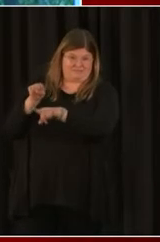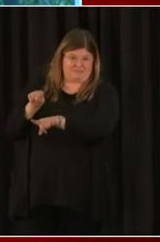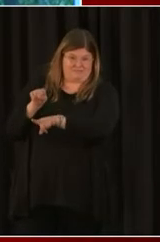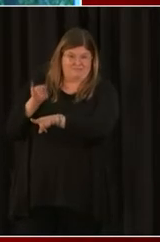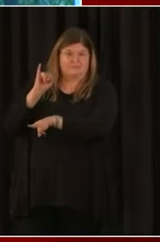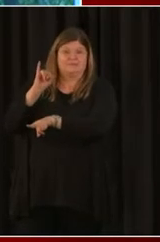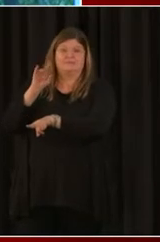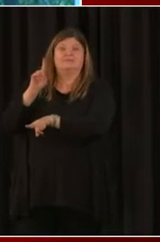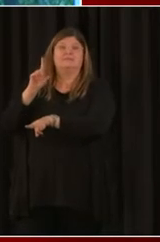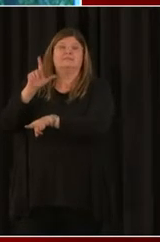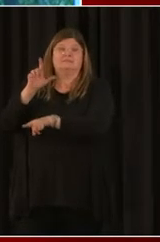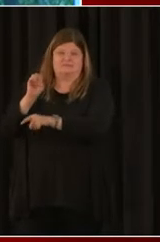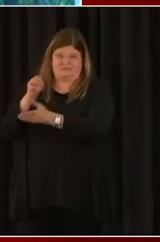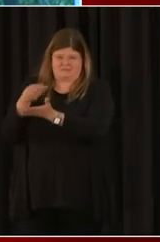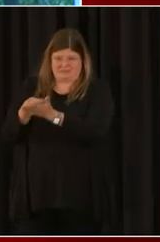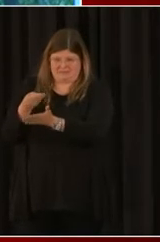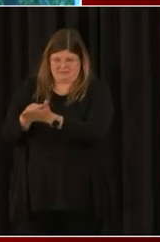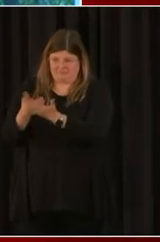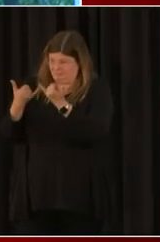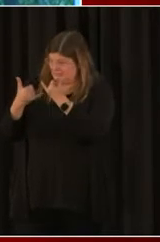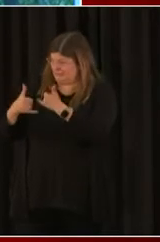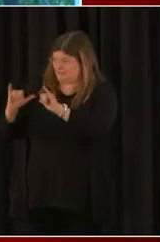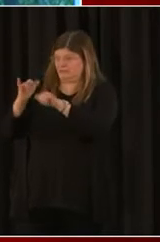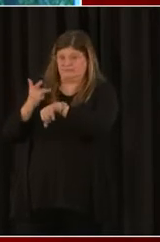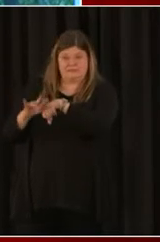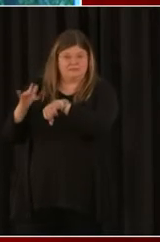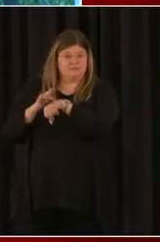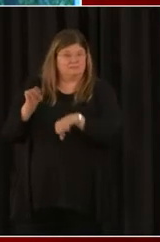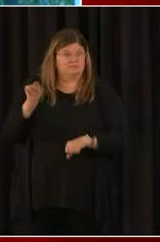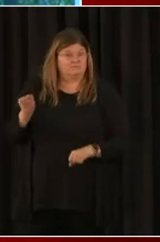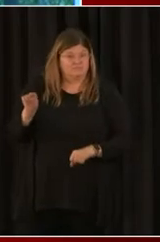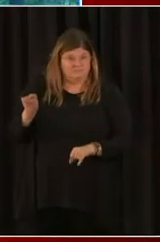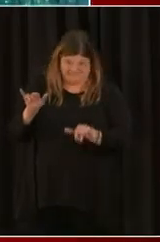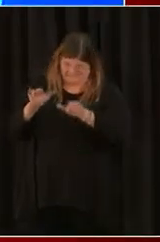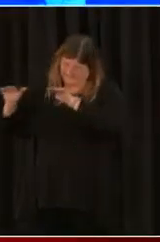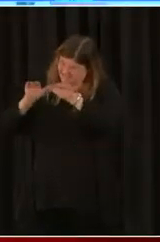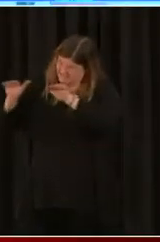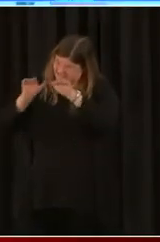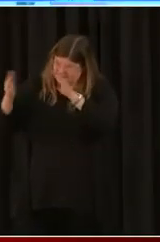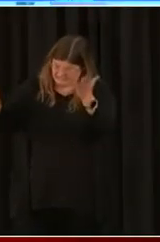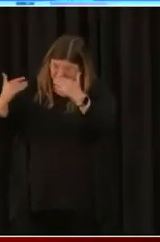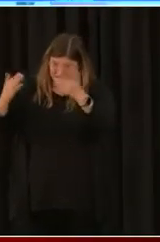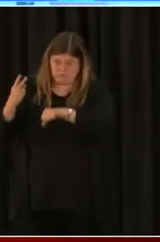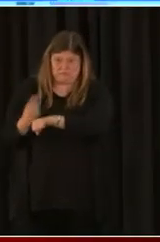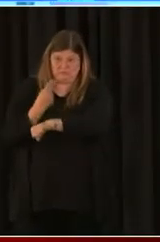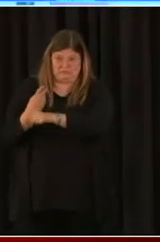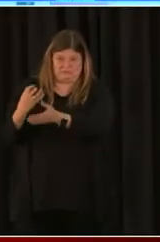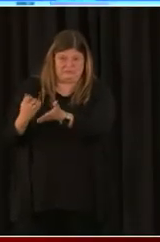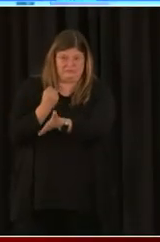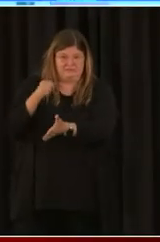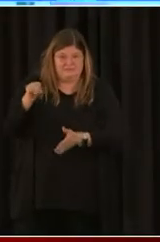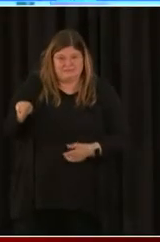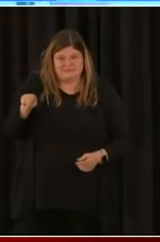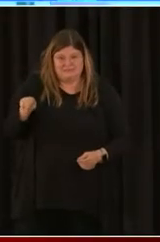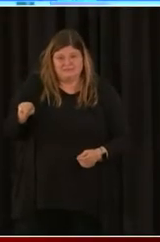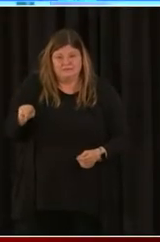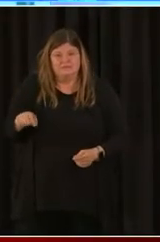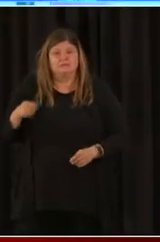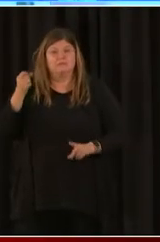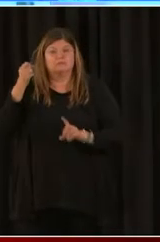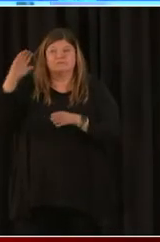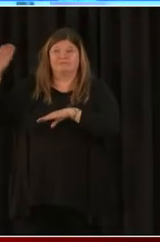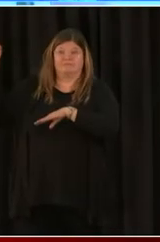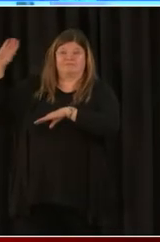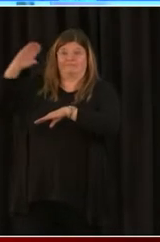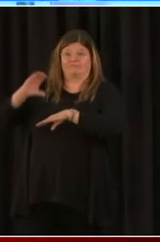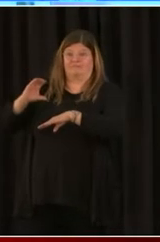to get, okay? And under the stimulus package, loans can now go from $150